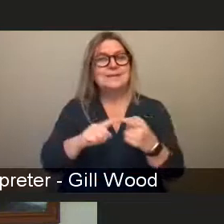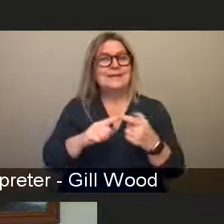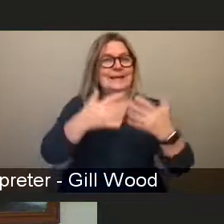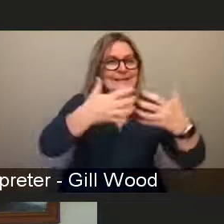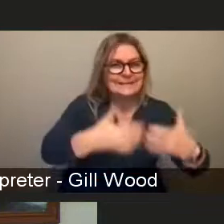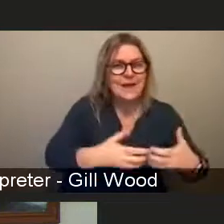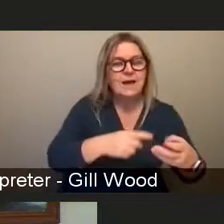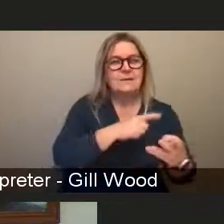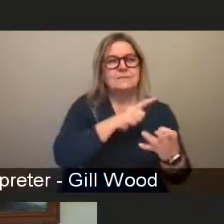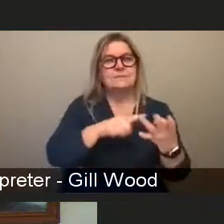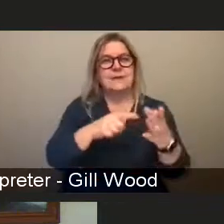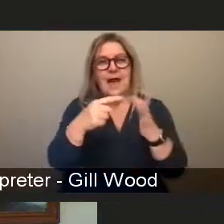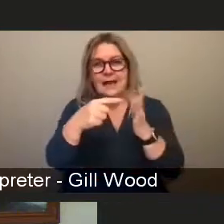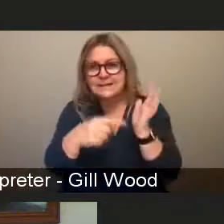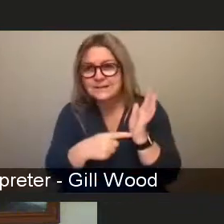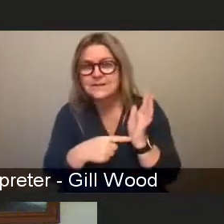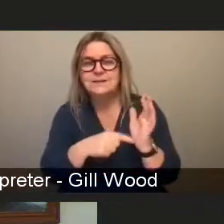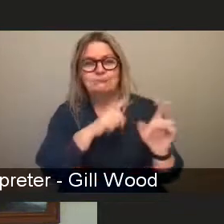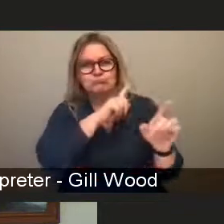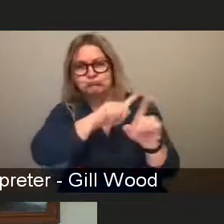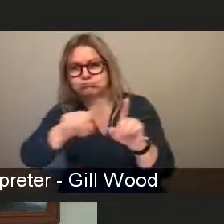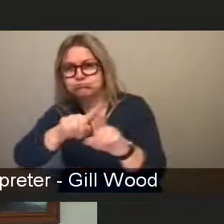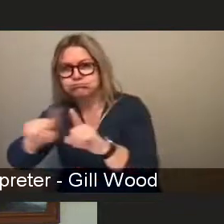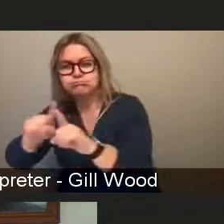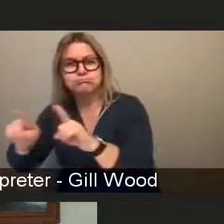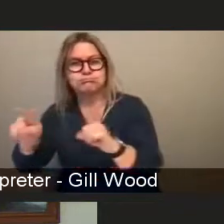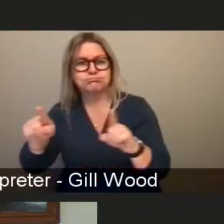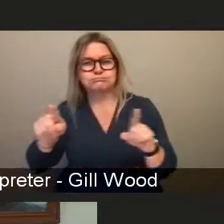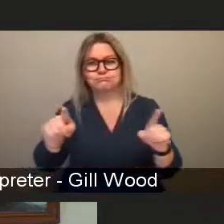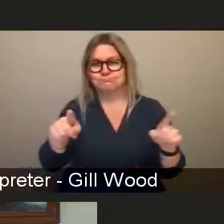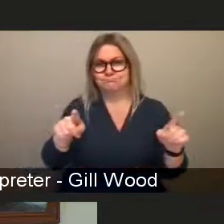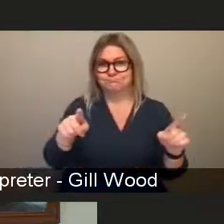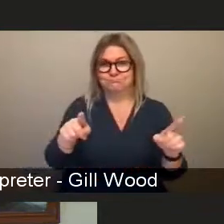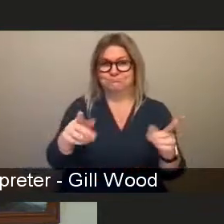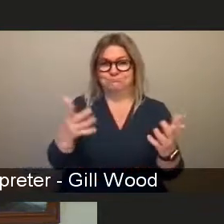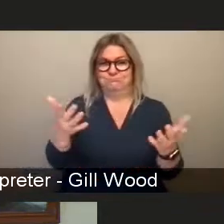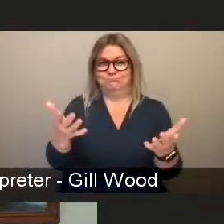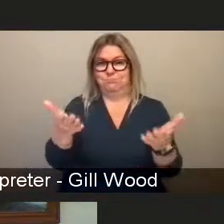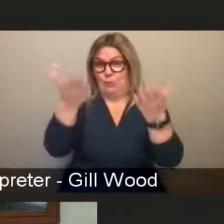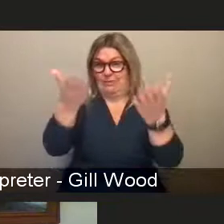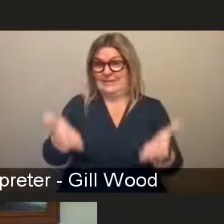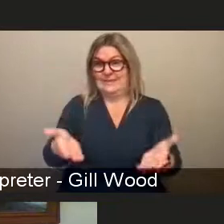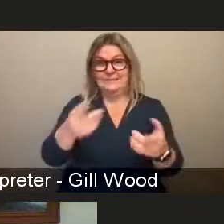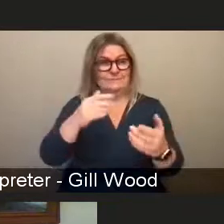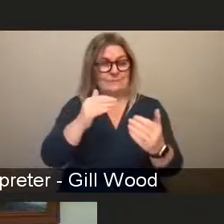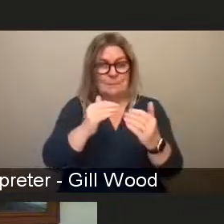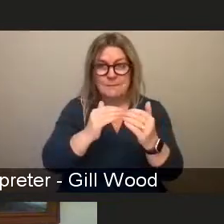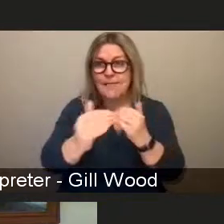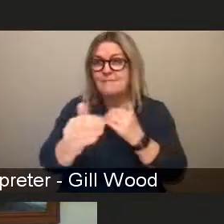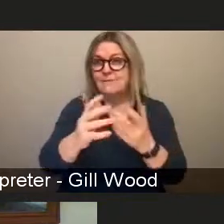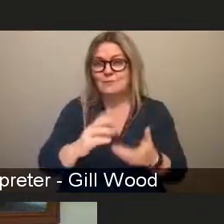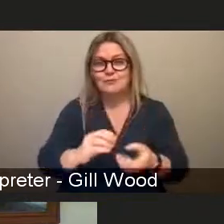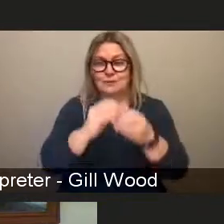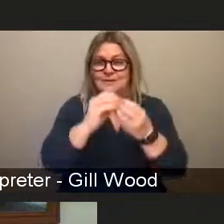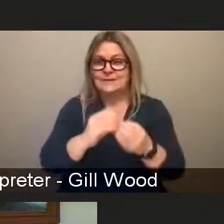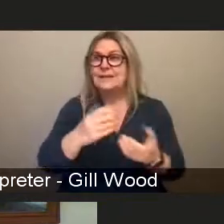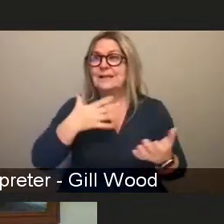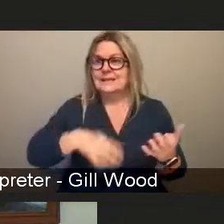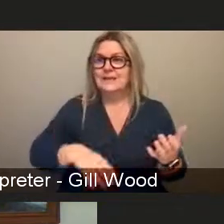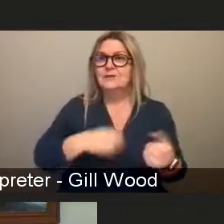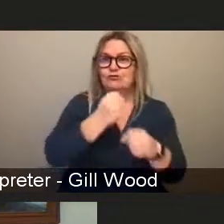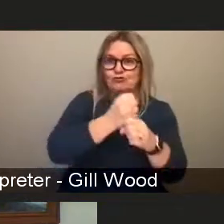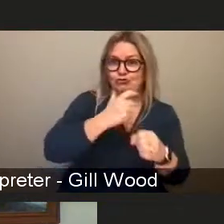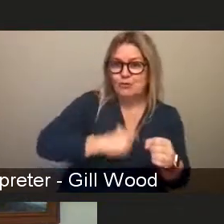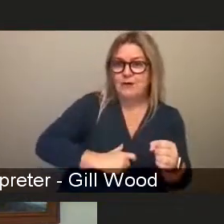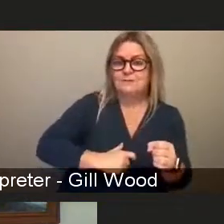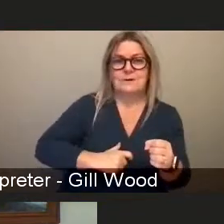we need gender equality you know at the table when these um platforms are being designed we need you know we need input at